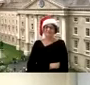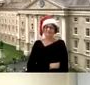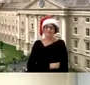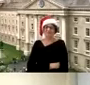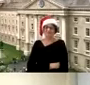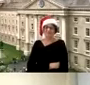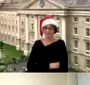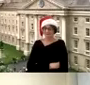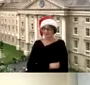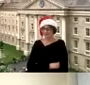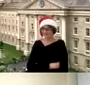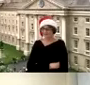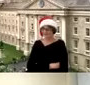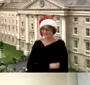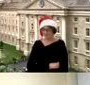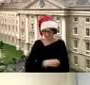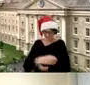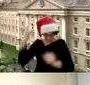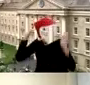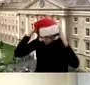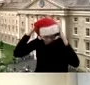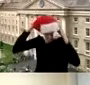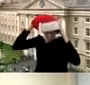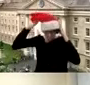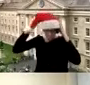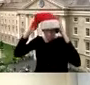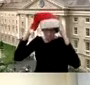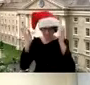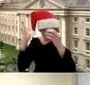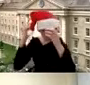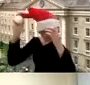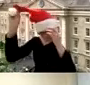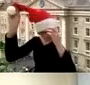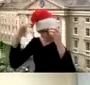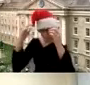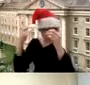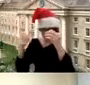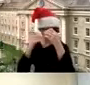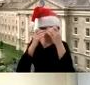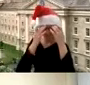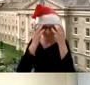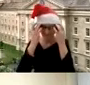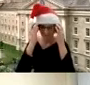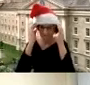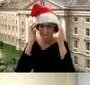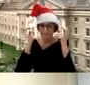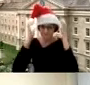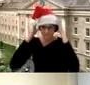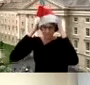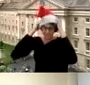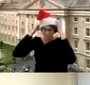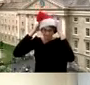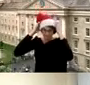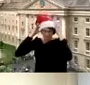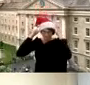and people coping when services have been shut down services finding new ways to operate and new